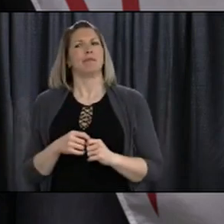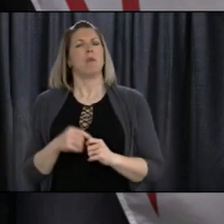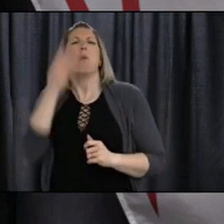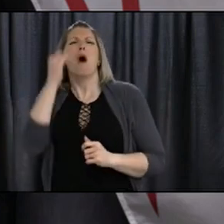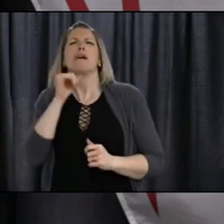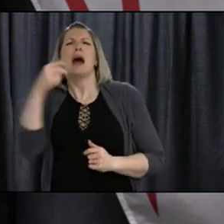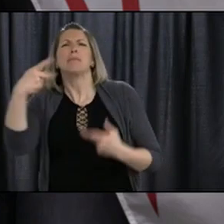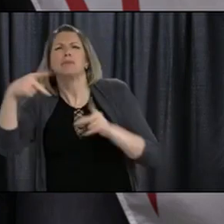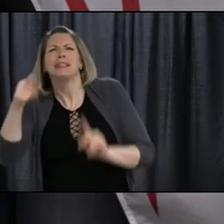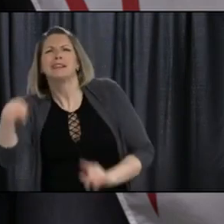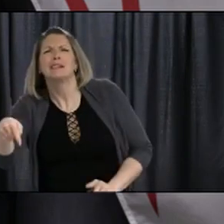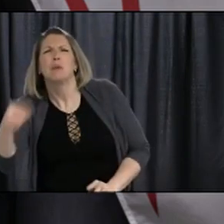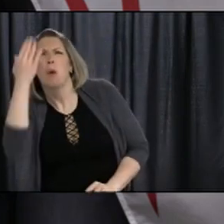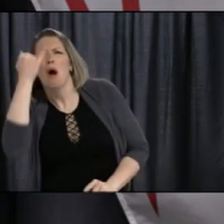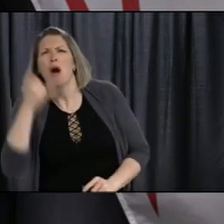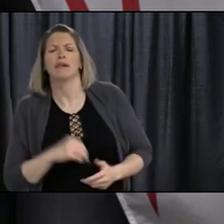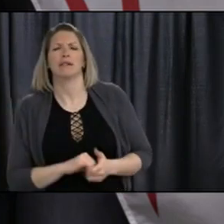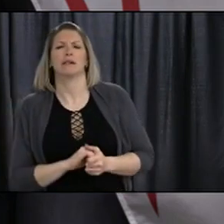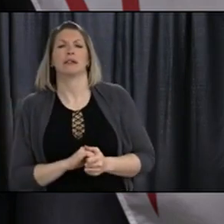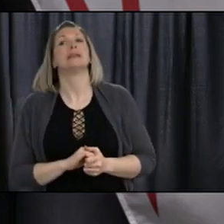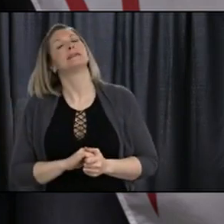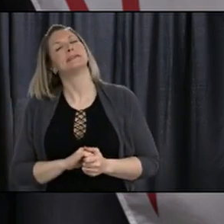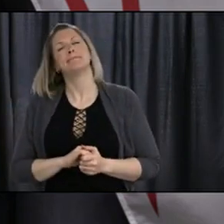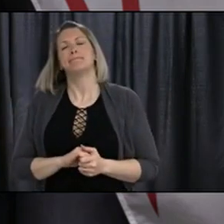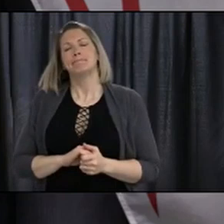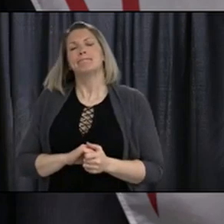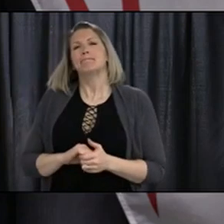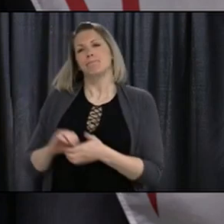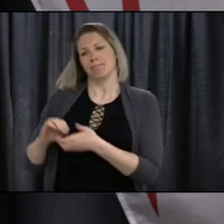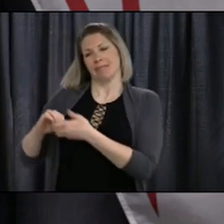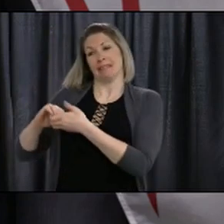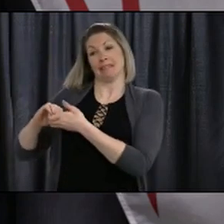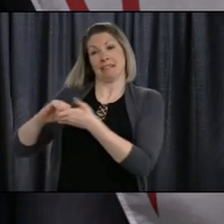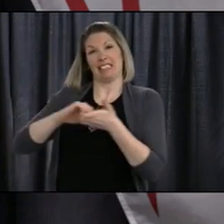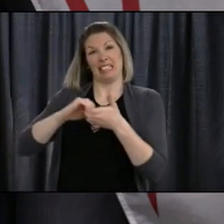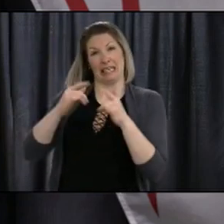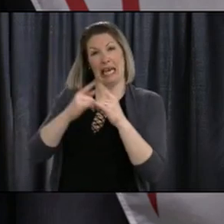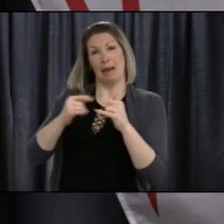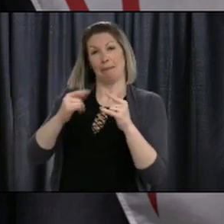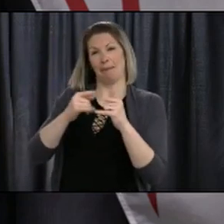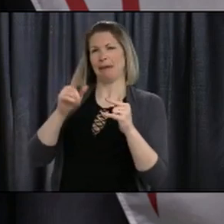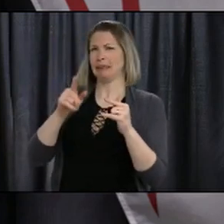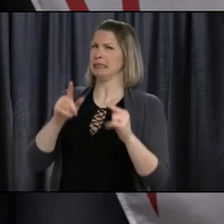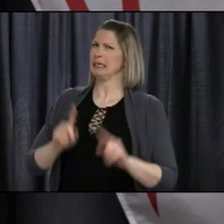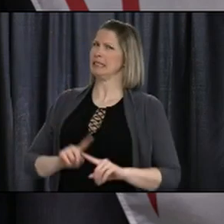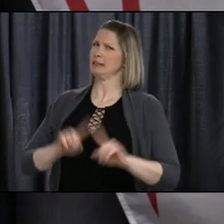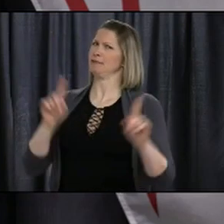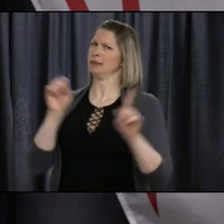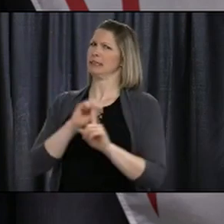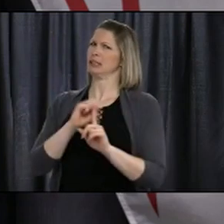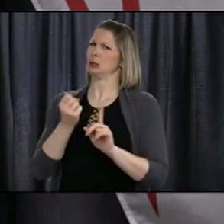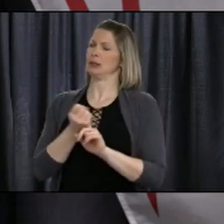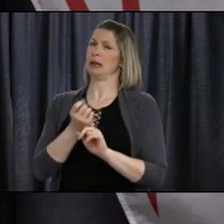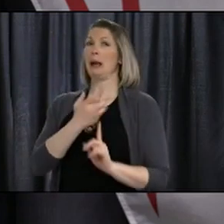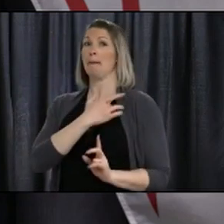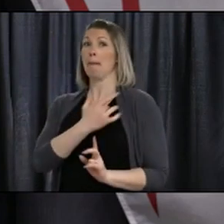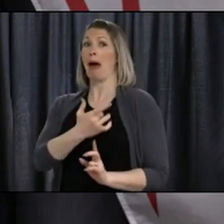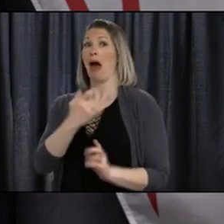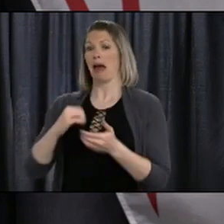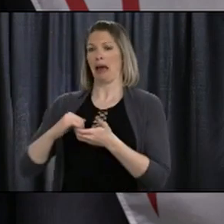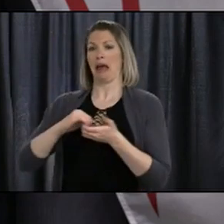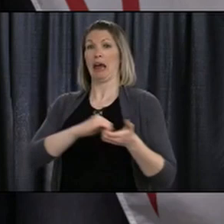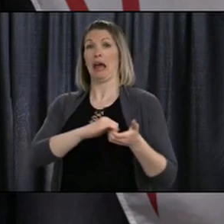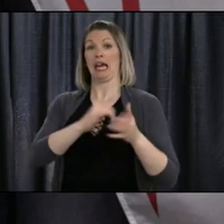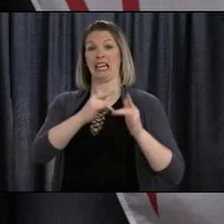campsite, and when people go camping, it tends to be a more social gathering, and certainly the concern is that